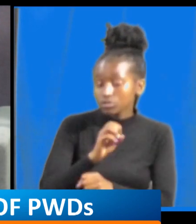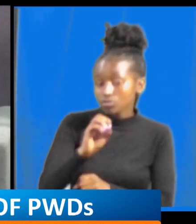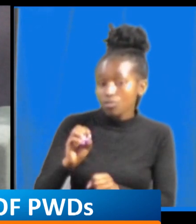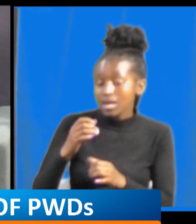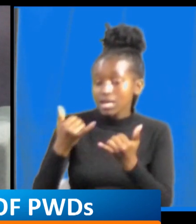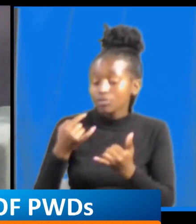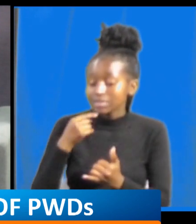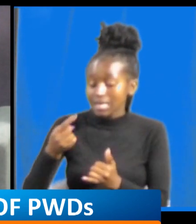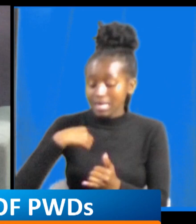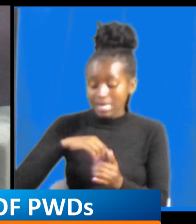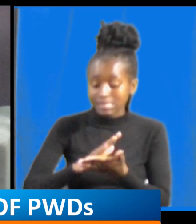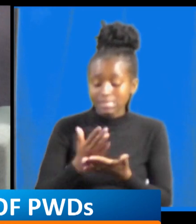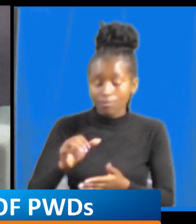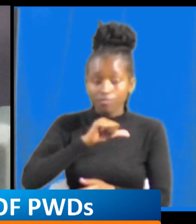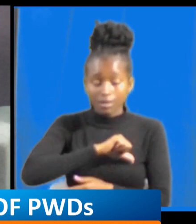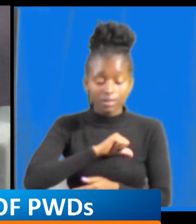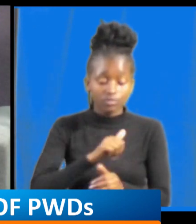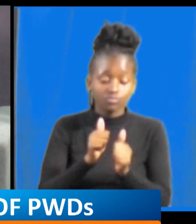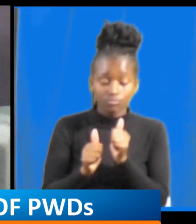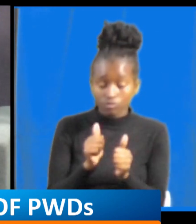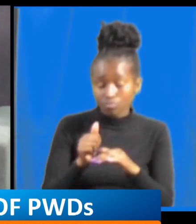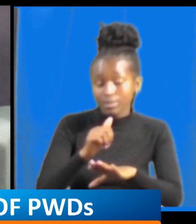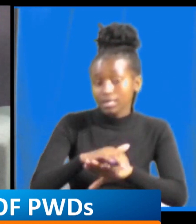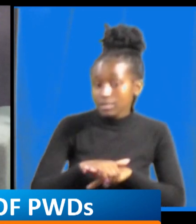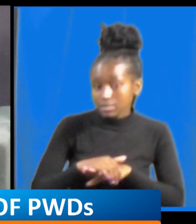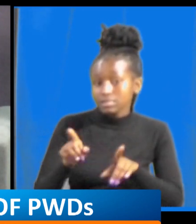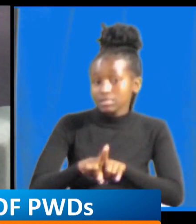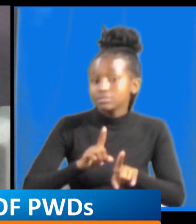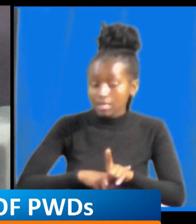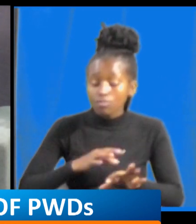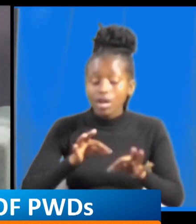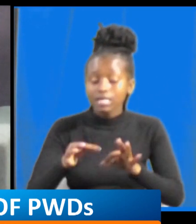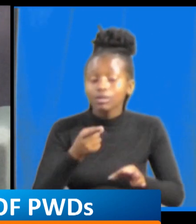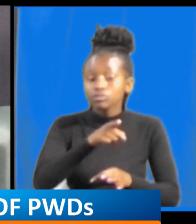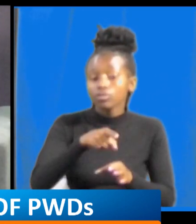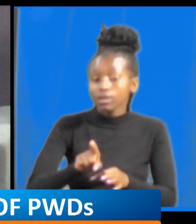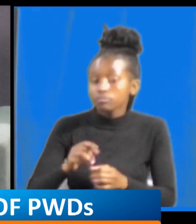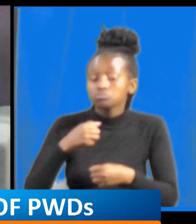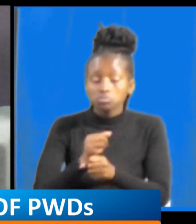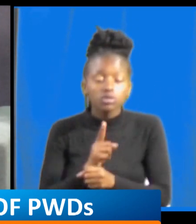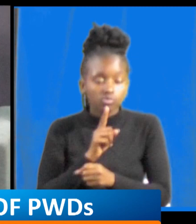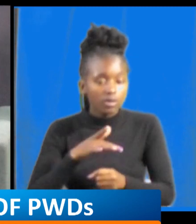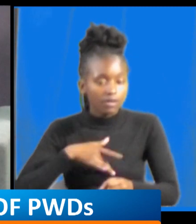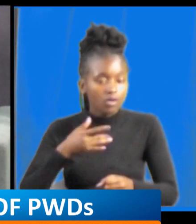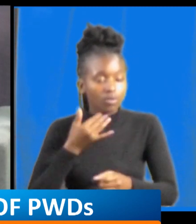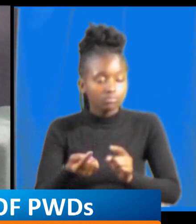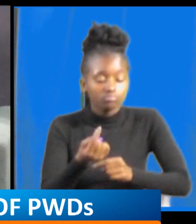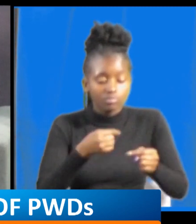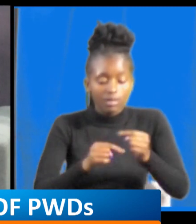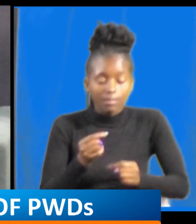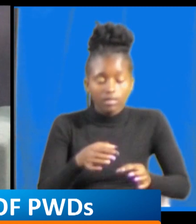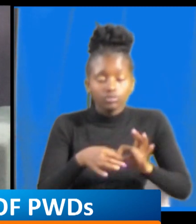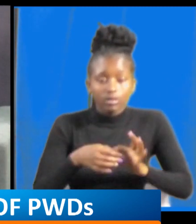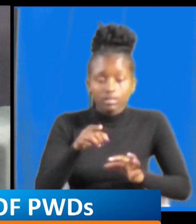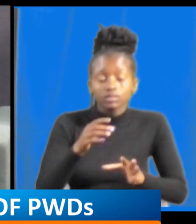your mission of you know they are your second home you have benefited from their facilities hammer what us about some of the other you know the